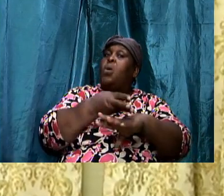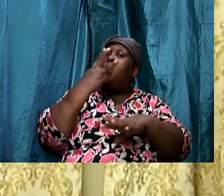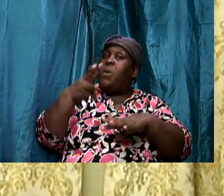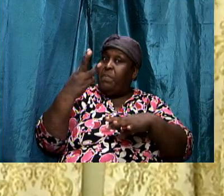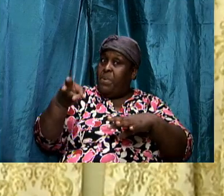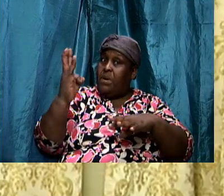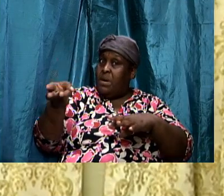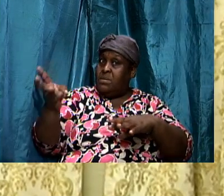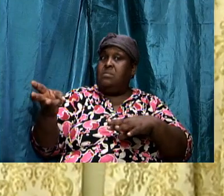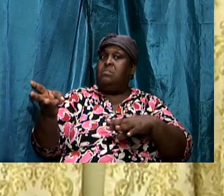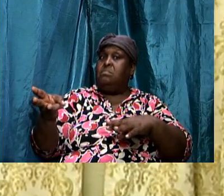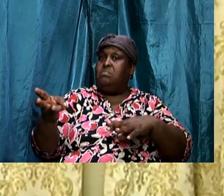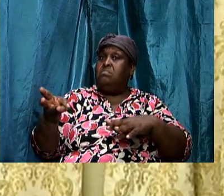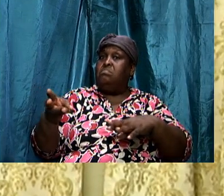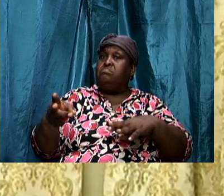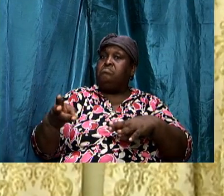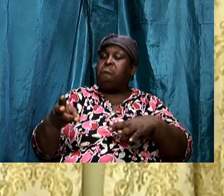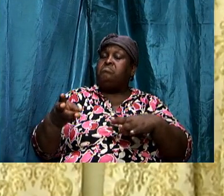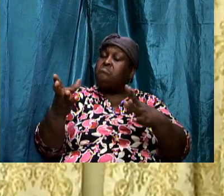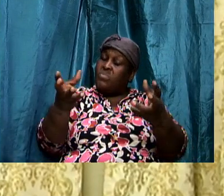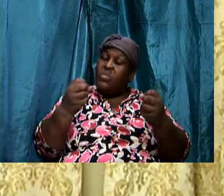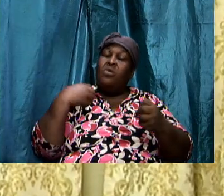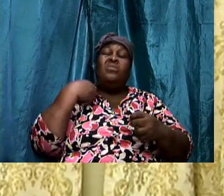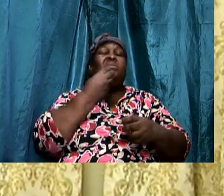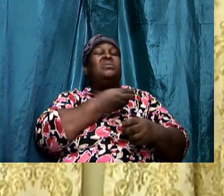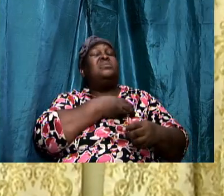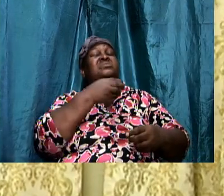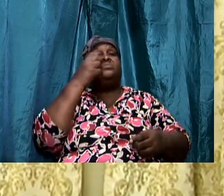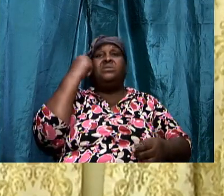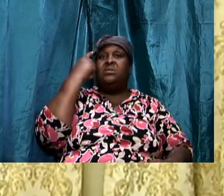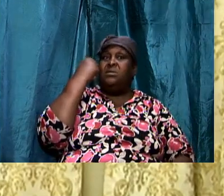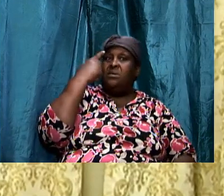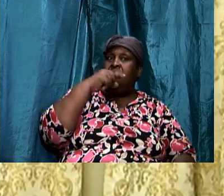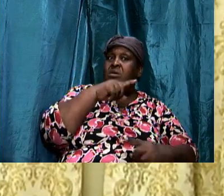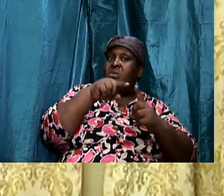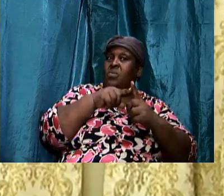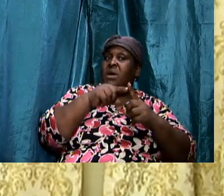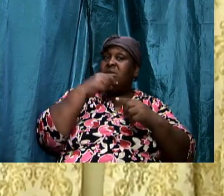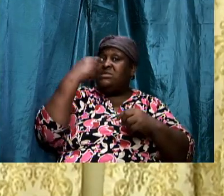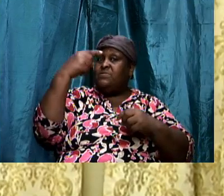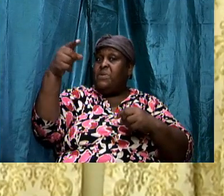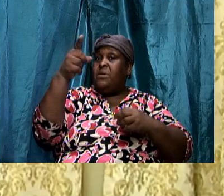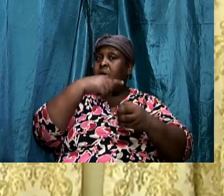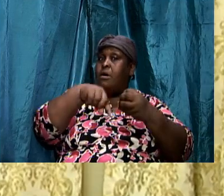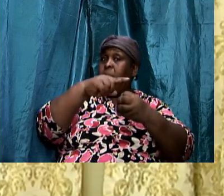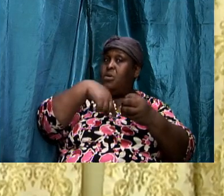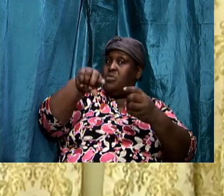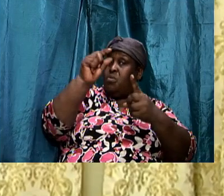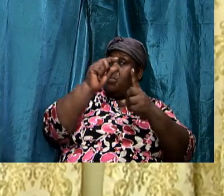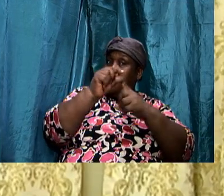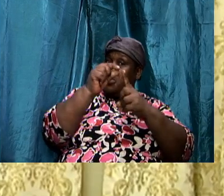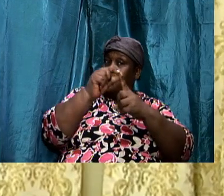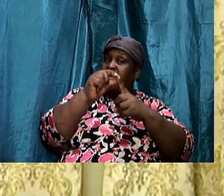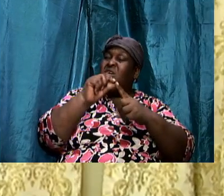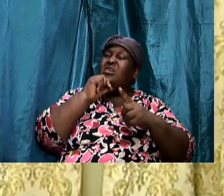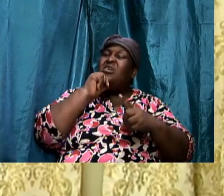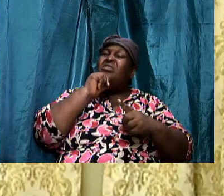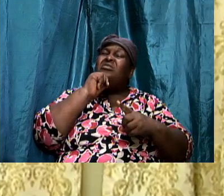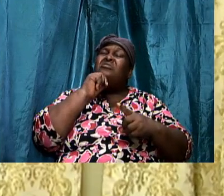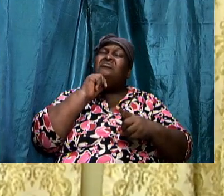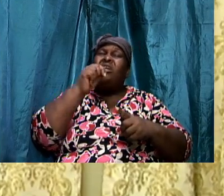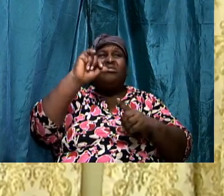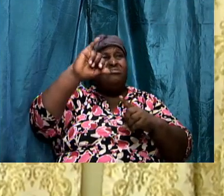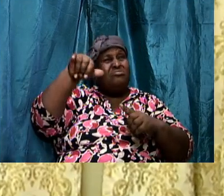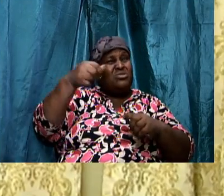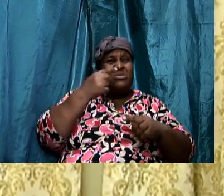us to understand that when we speak about the word we are not just saying and I'm not